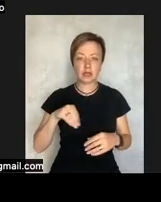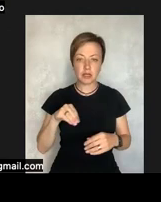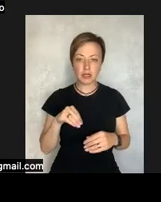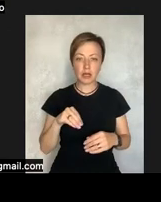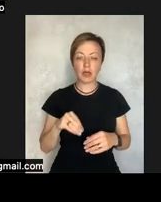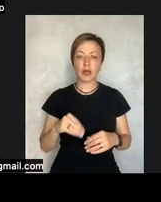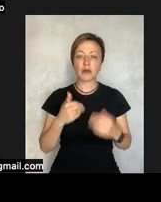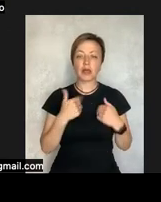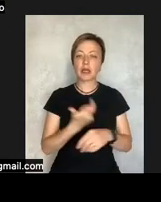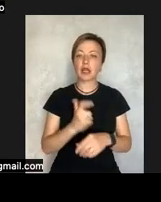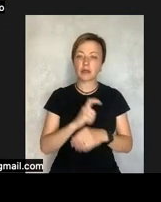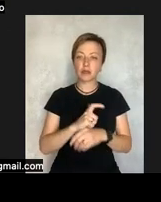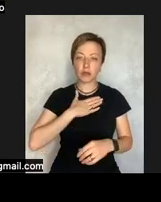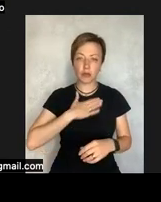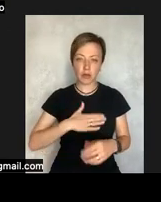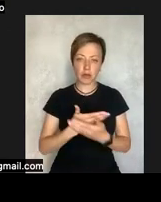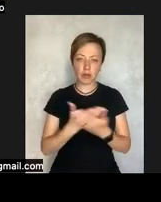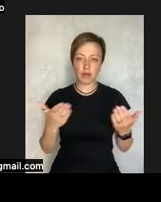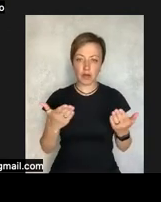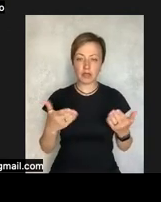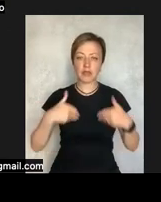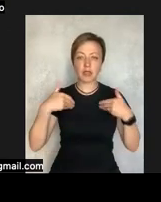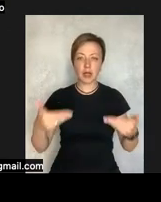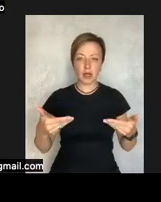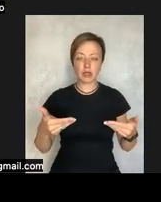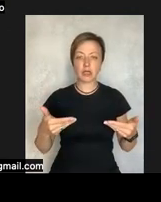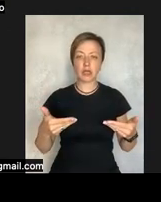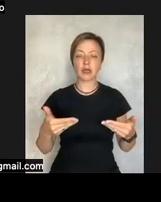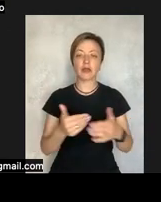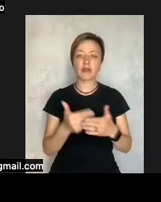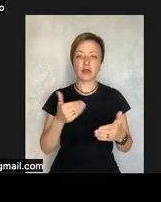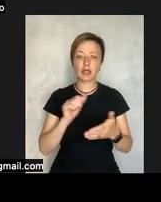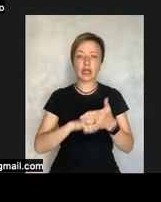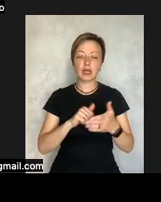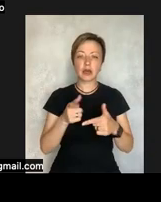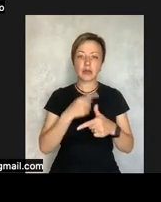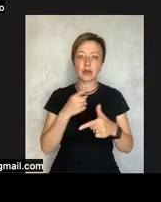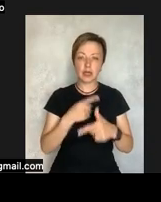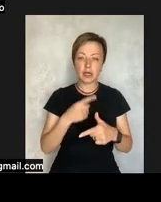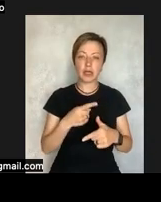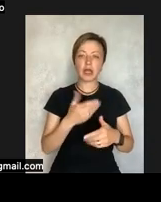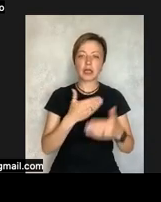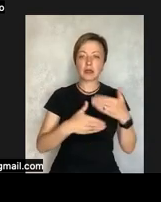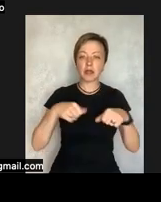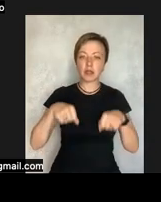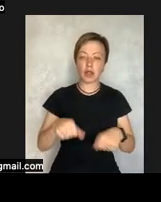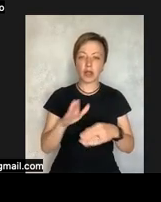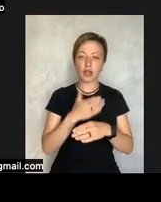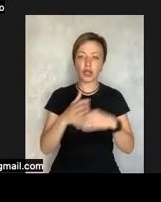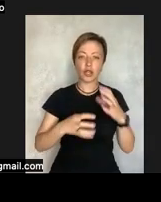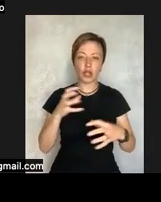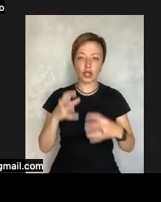welcome you all on behalf of disability rights international uh disability rights international